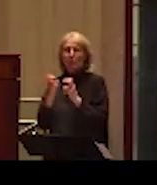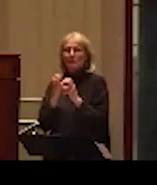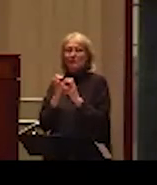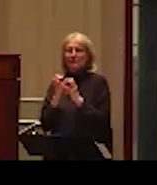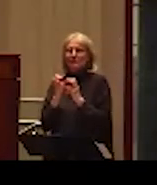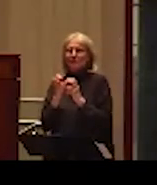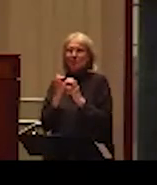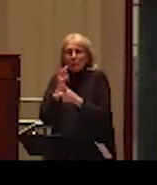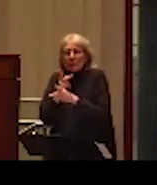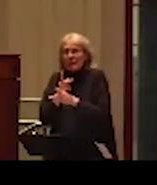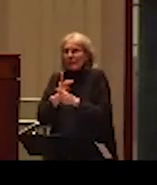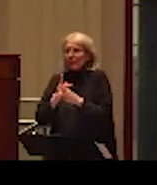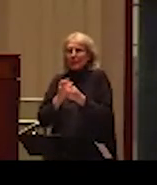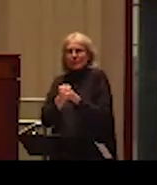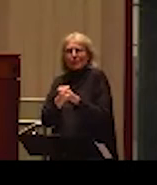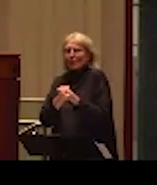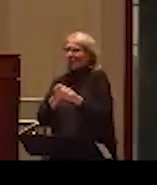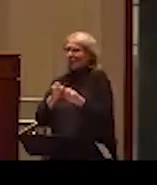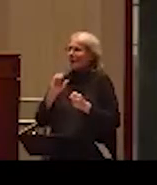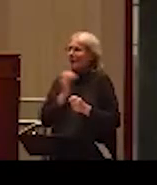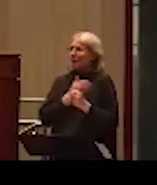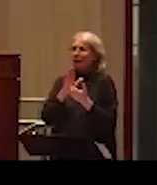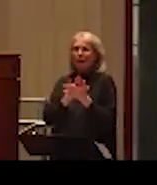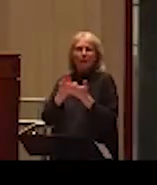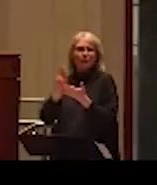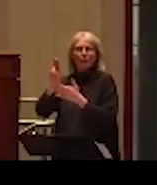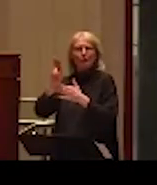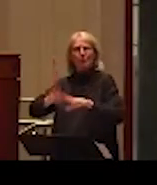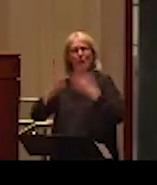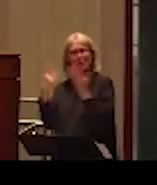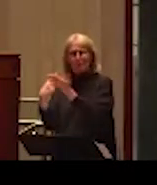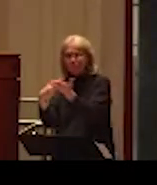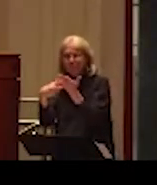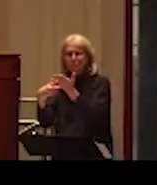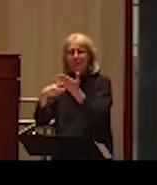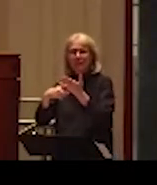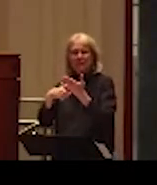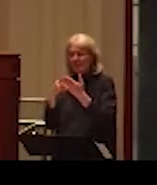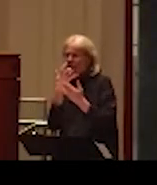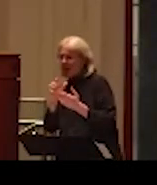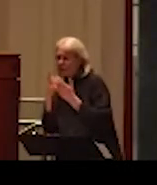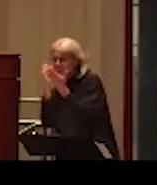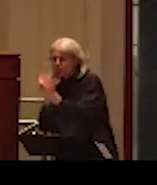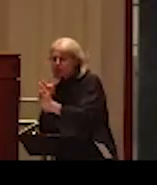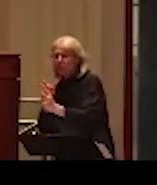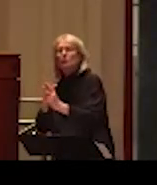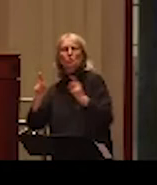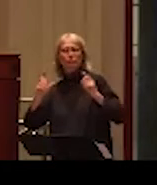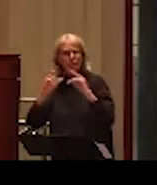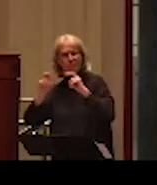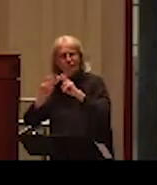to support academic freedom in the institutions of higher education. I really think that we